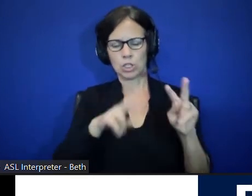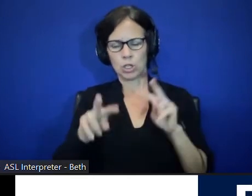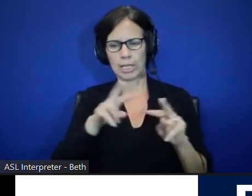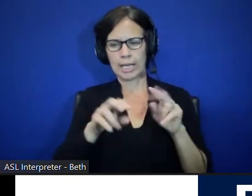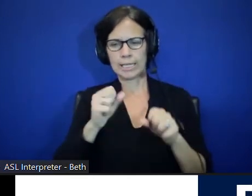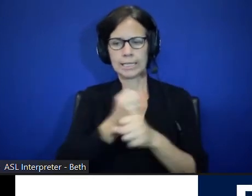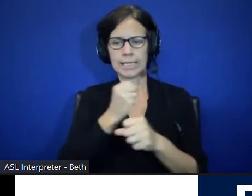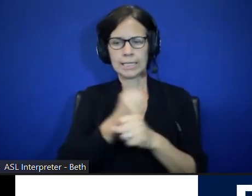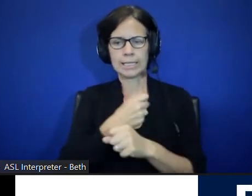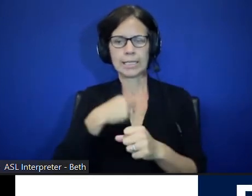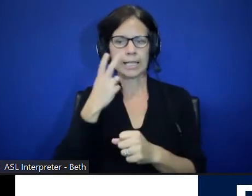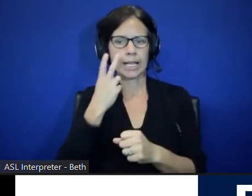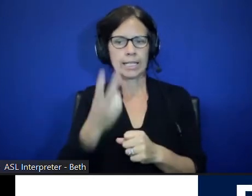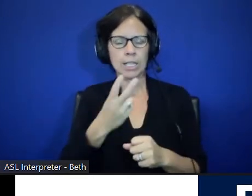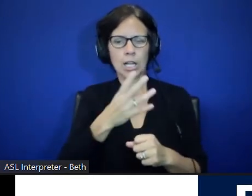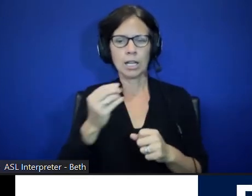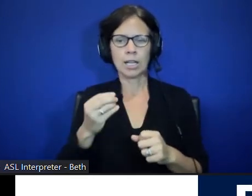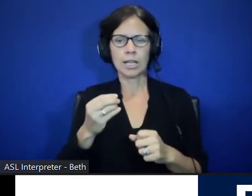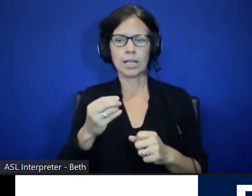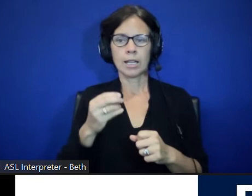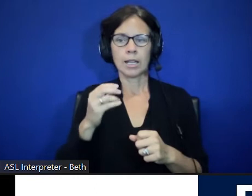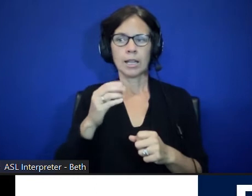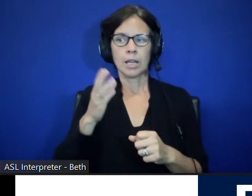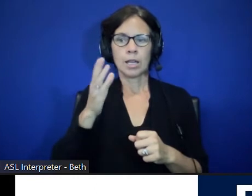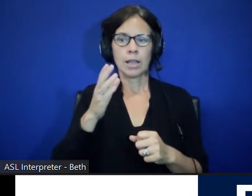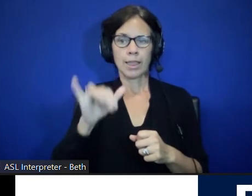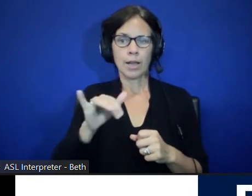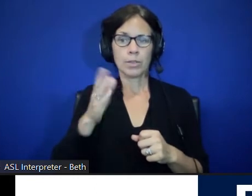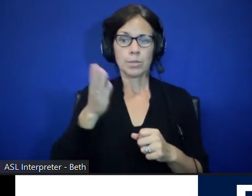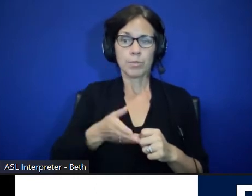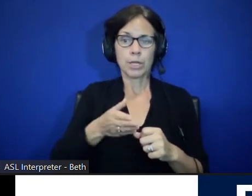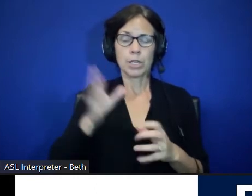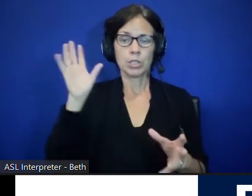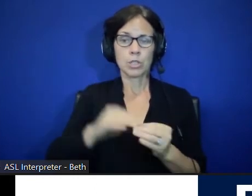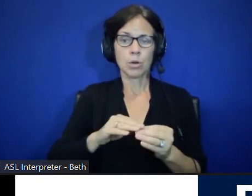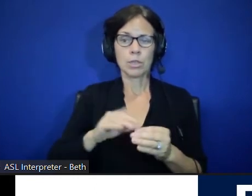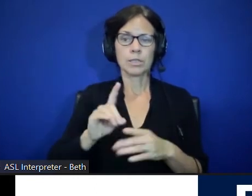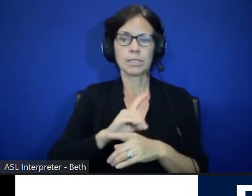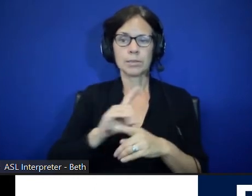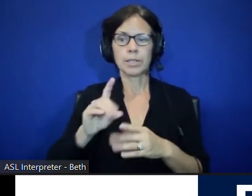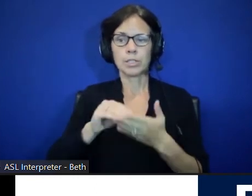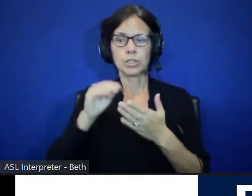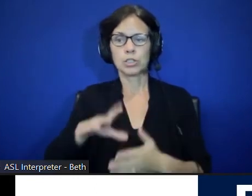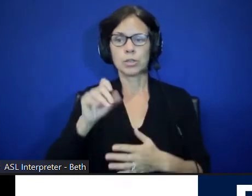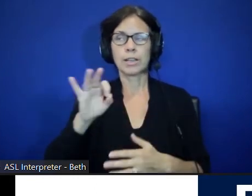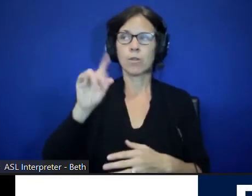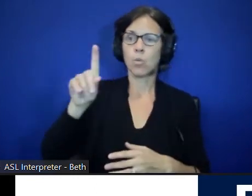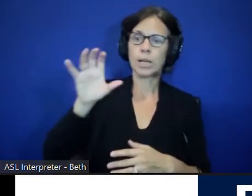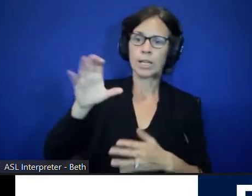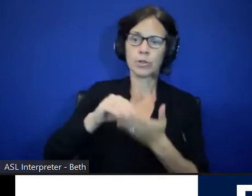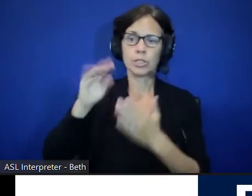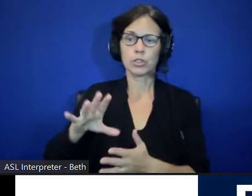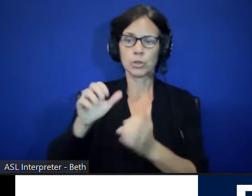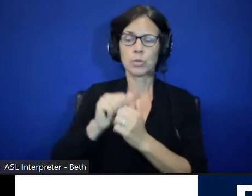saw, and it was per total disciplinary students of 100 students with